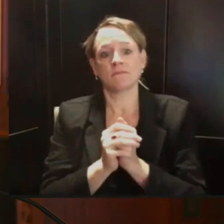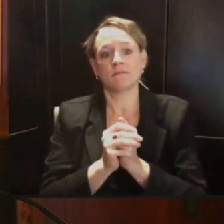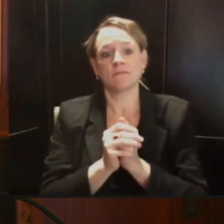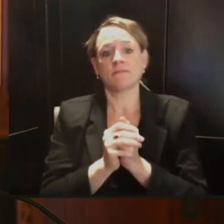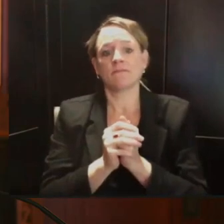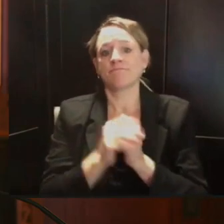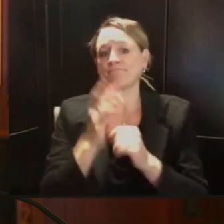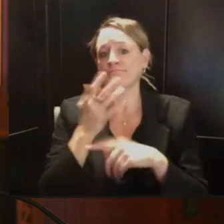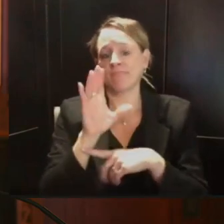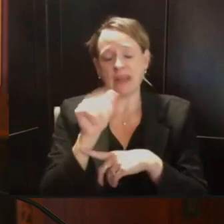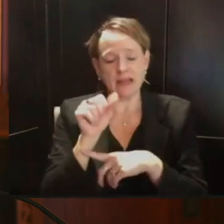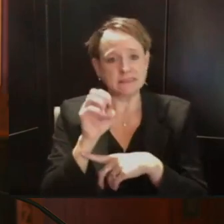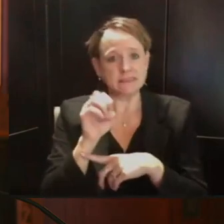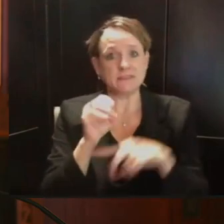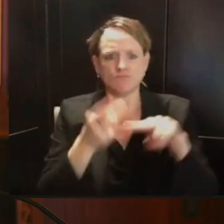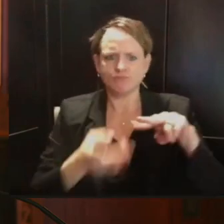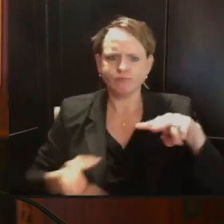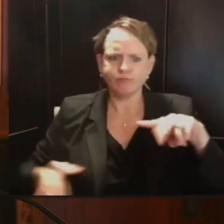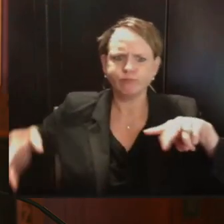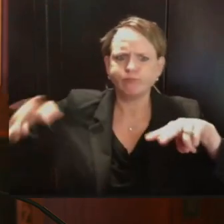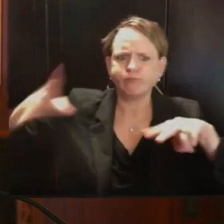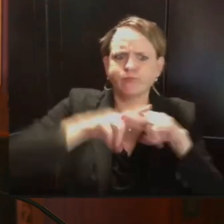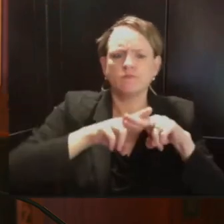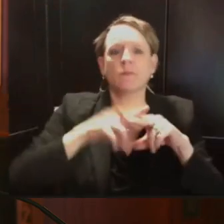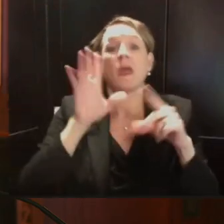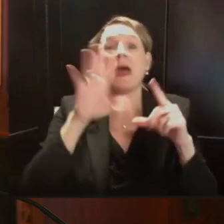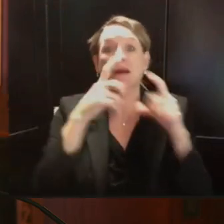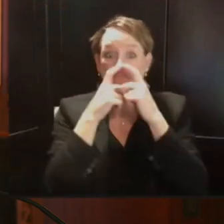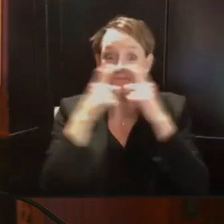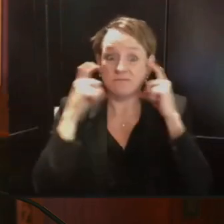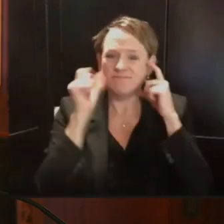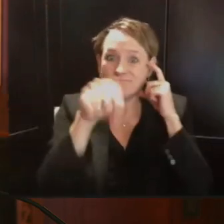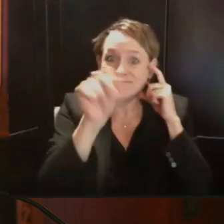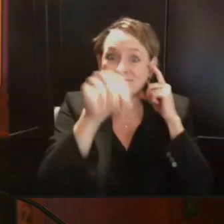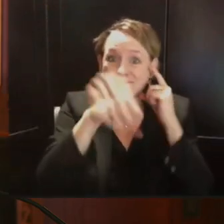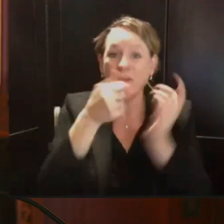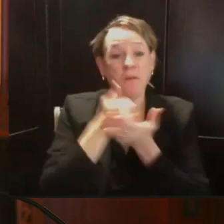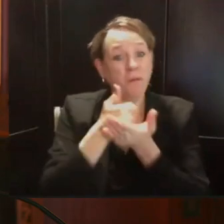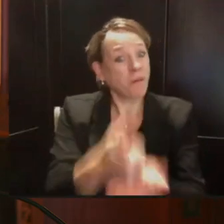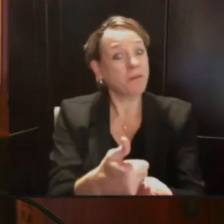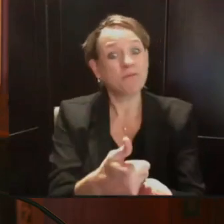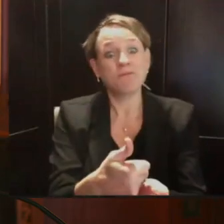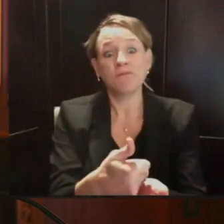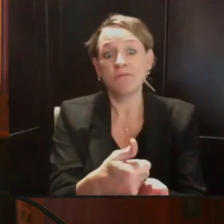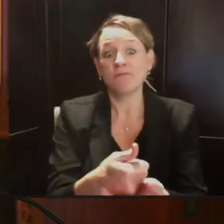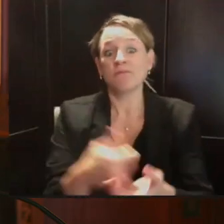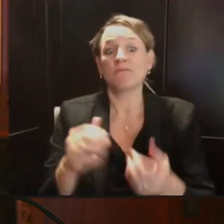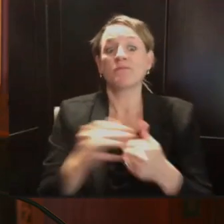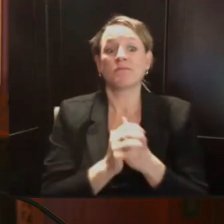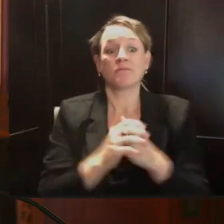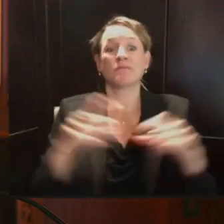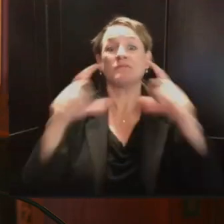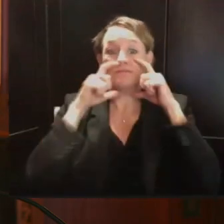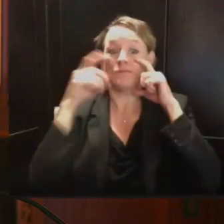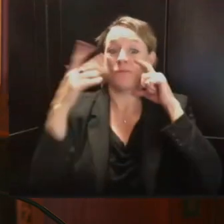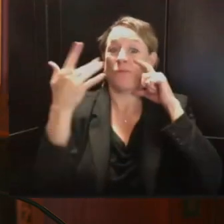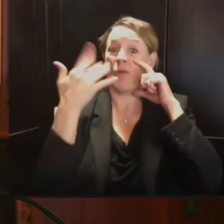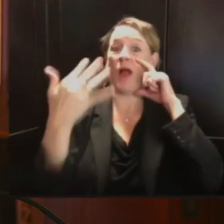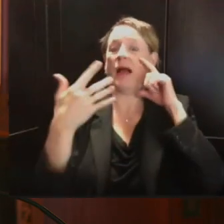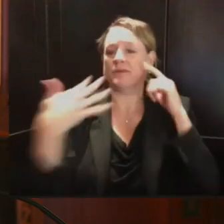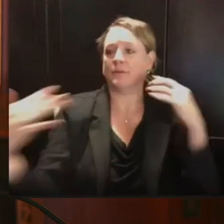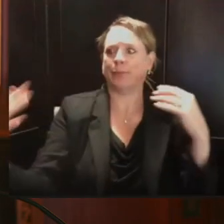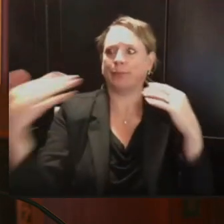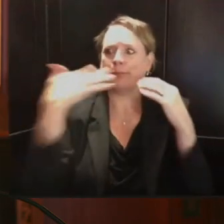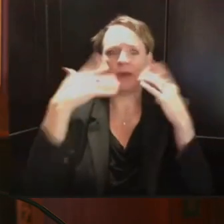The science shows that they form a barrier against respiratory droplets that spread COVID-19. Mask wearing is